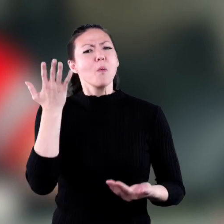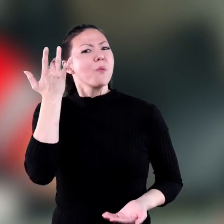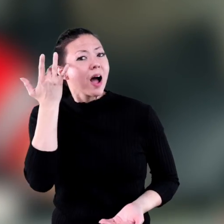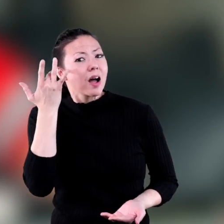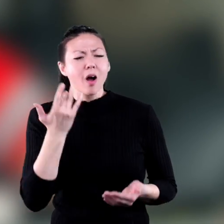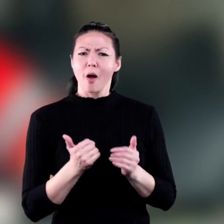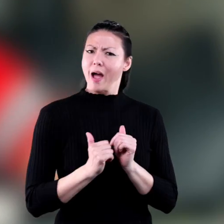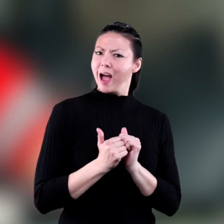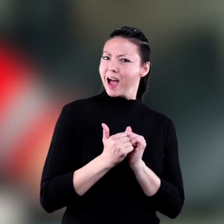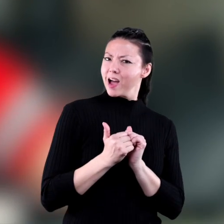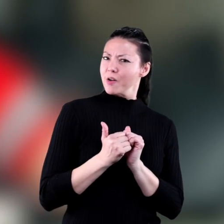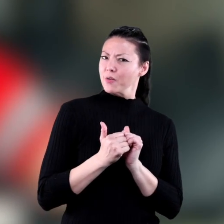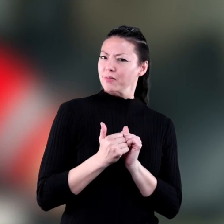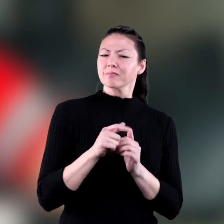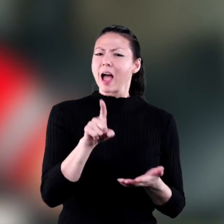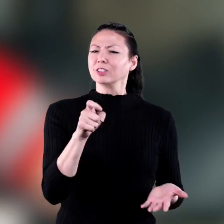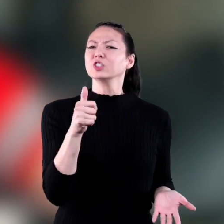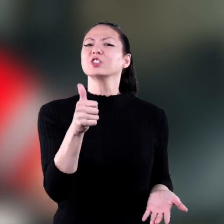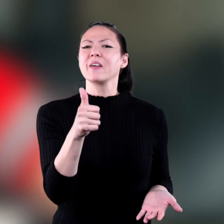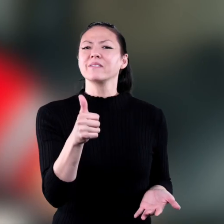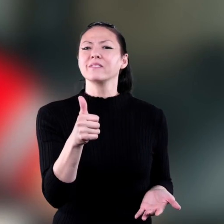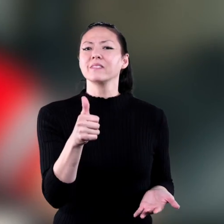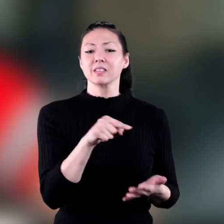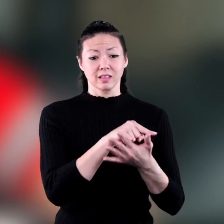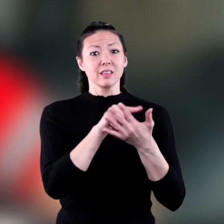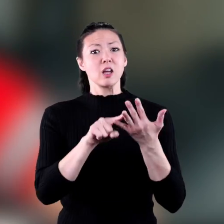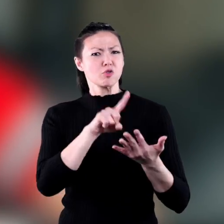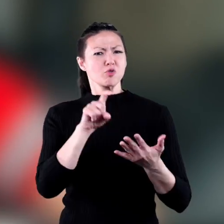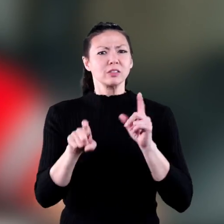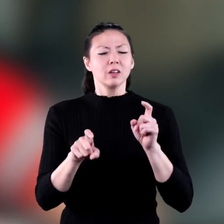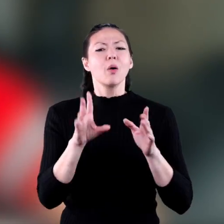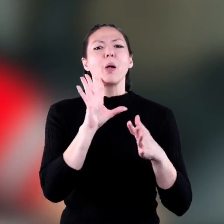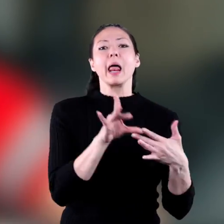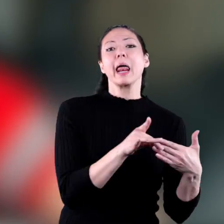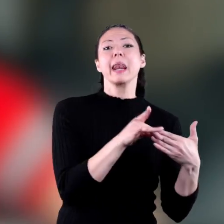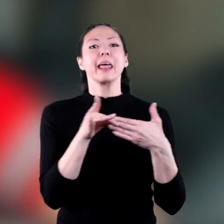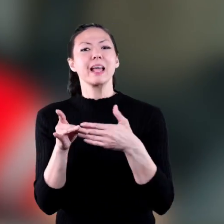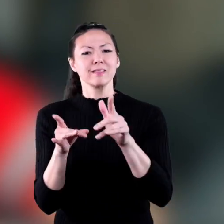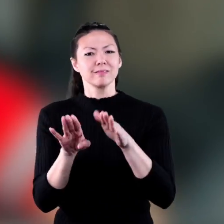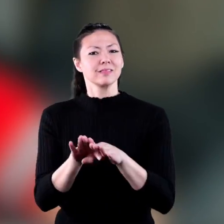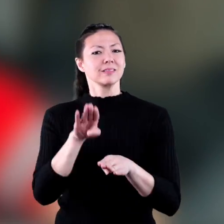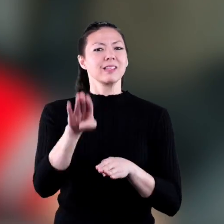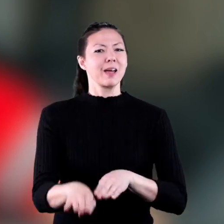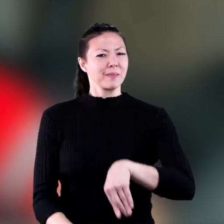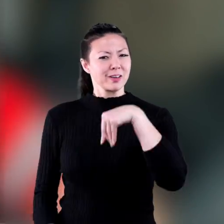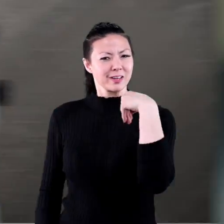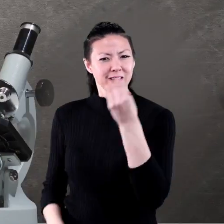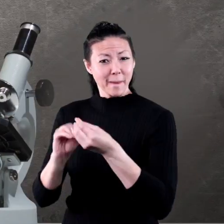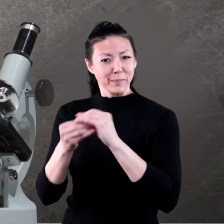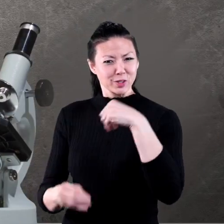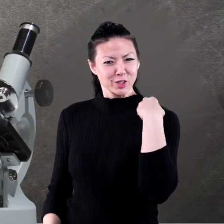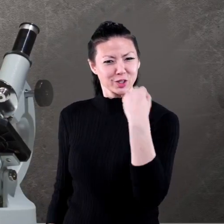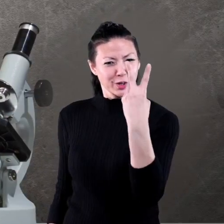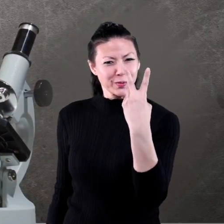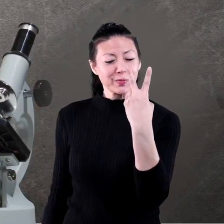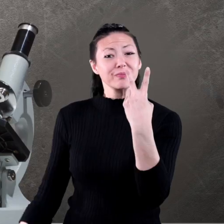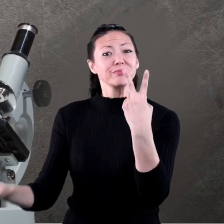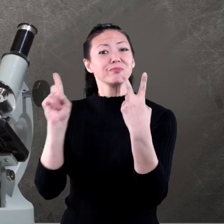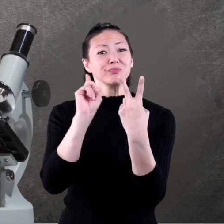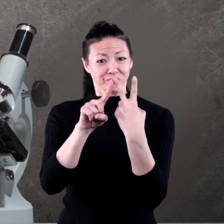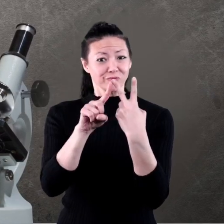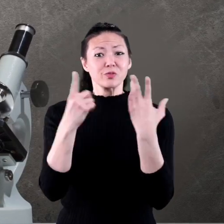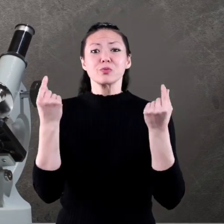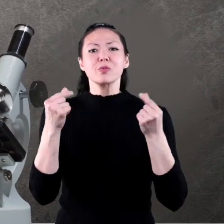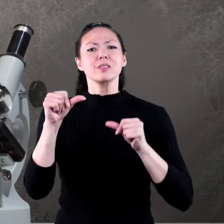how. Asking yourself these questions will lead you to the second step of the Scientific Method. The second